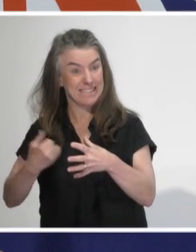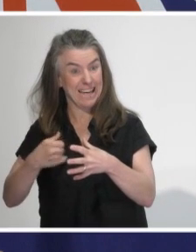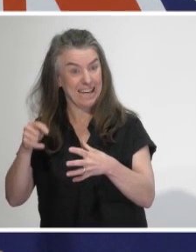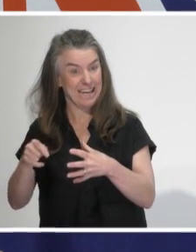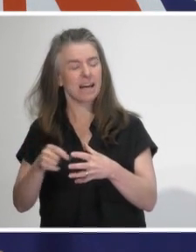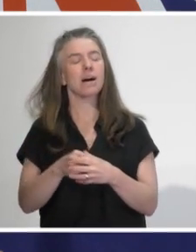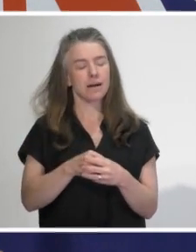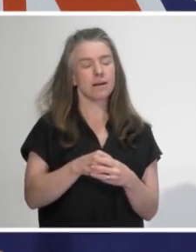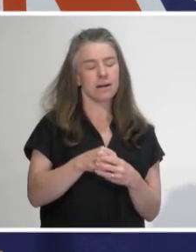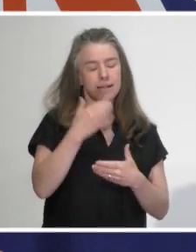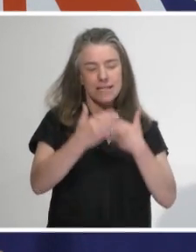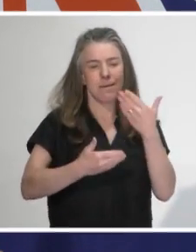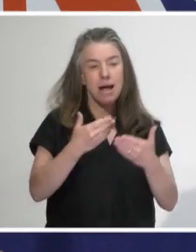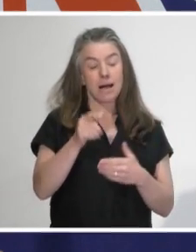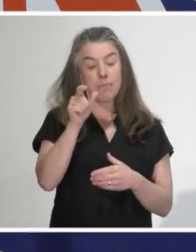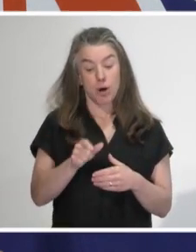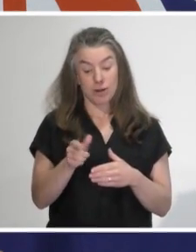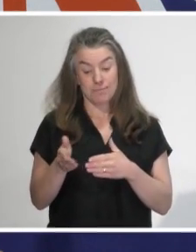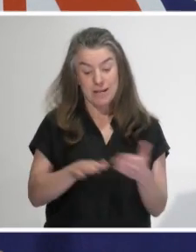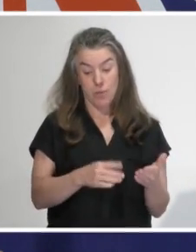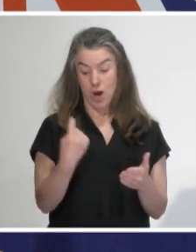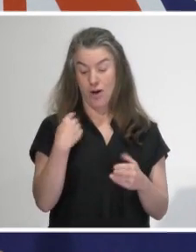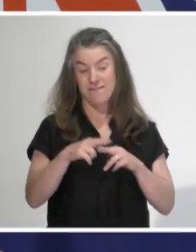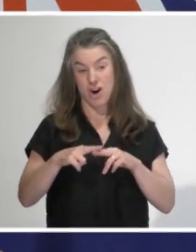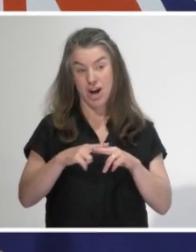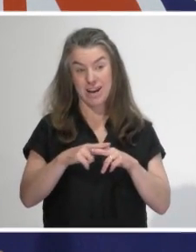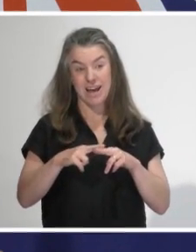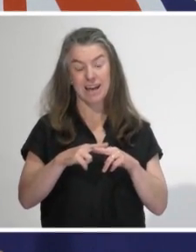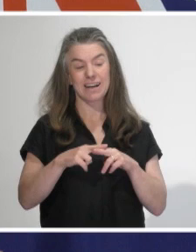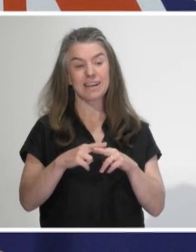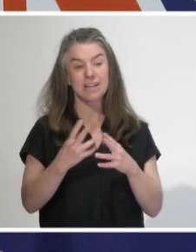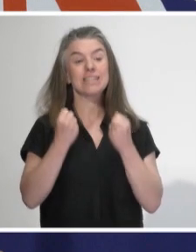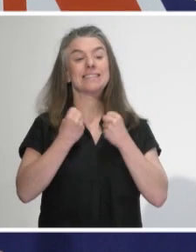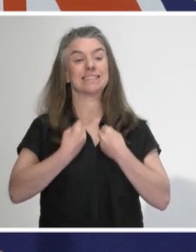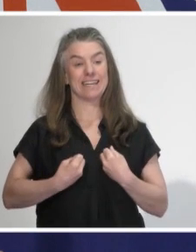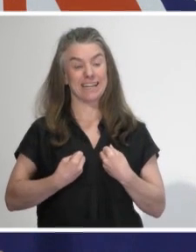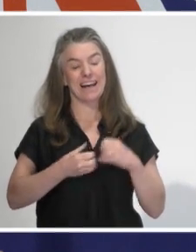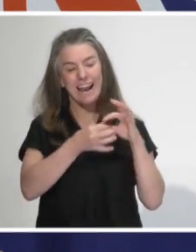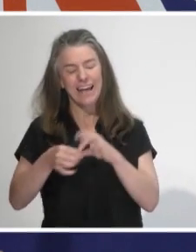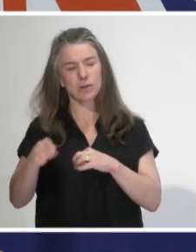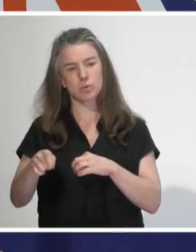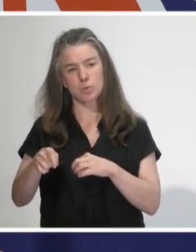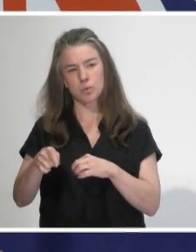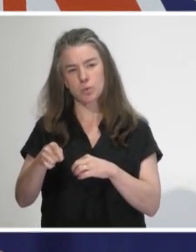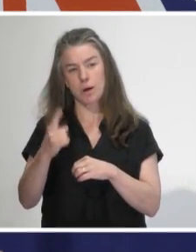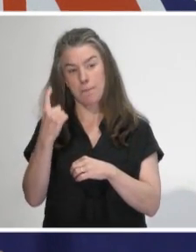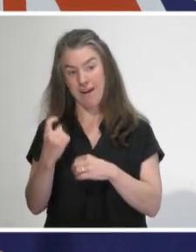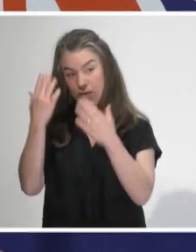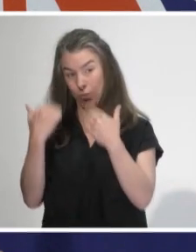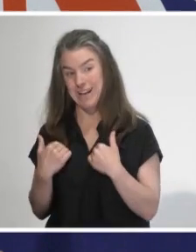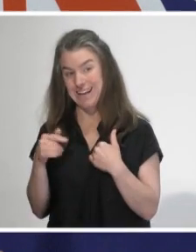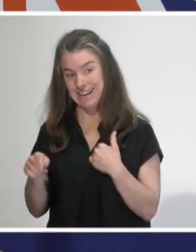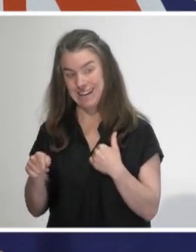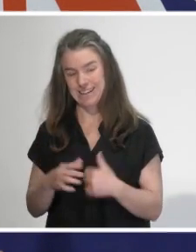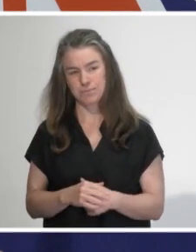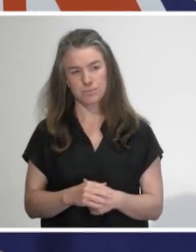just to be clear that the person who died on Friday became infected as part of the bluff wedding event. Right,